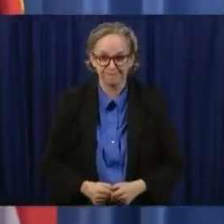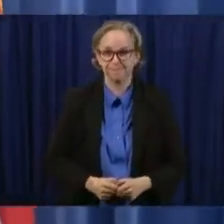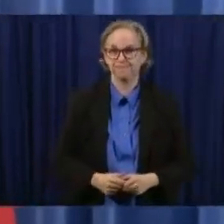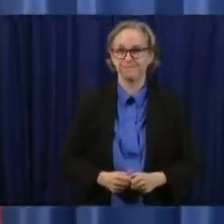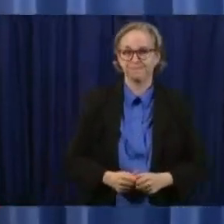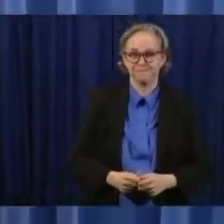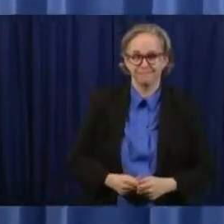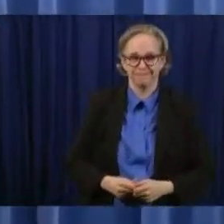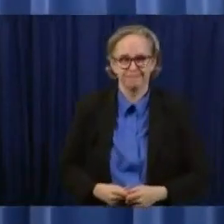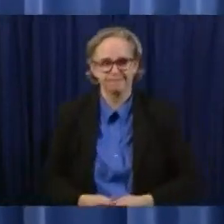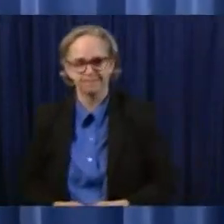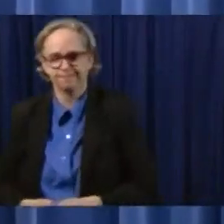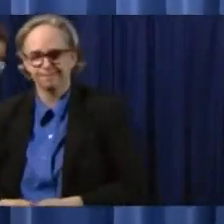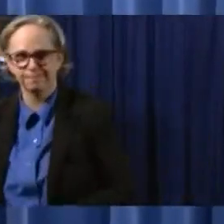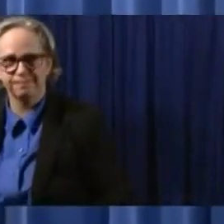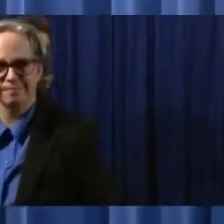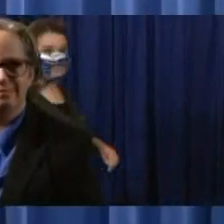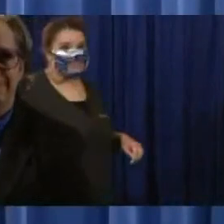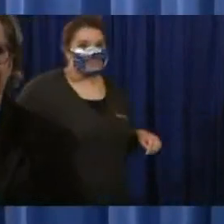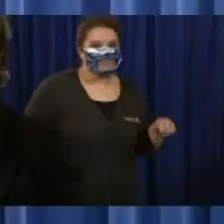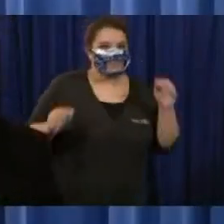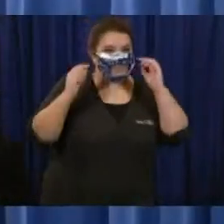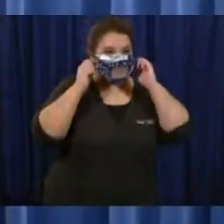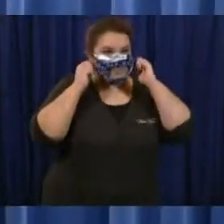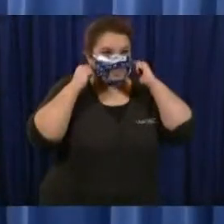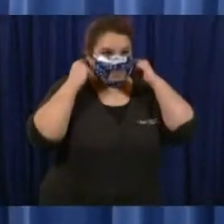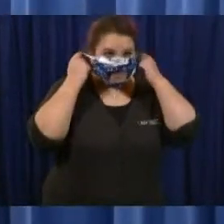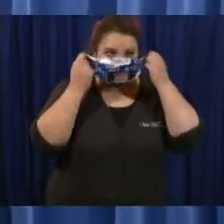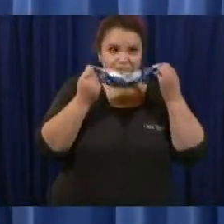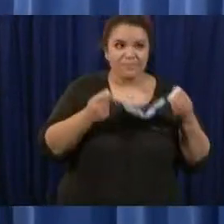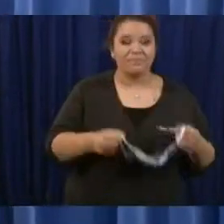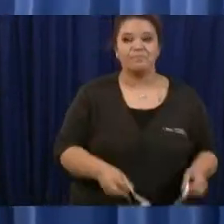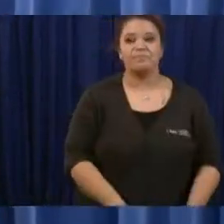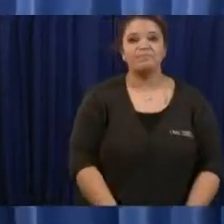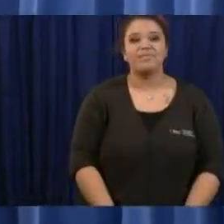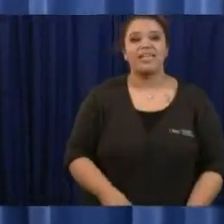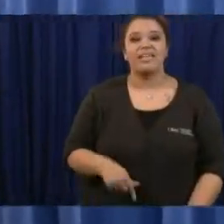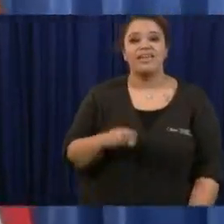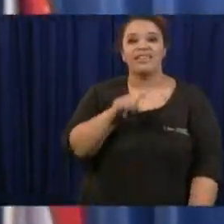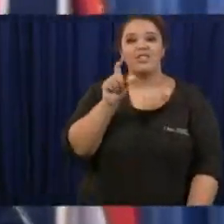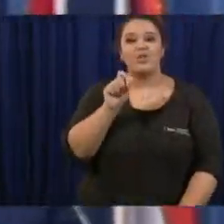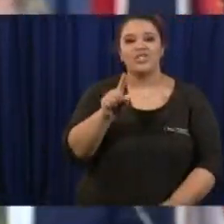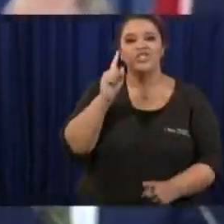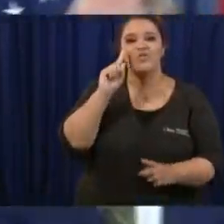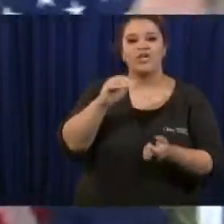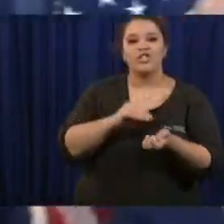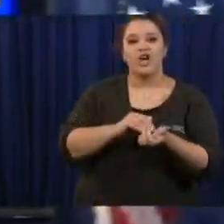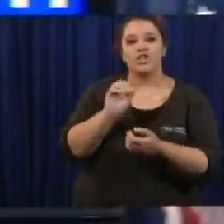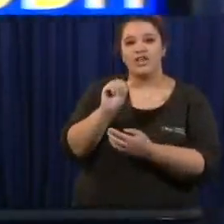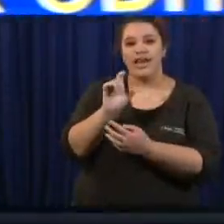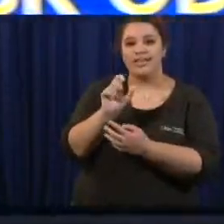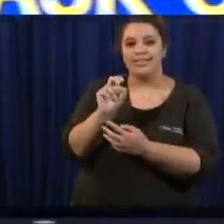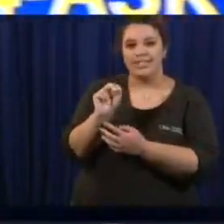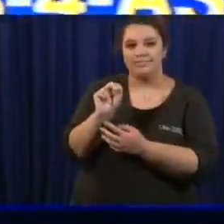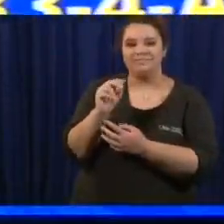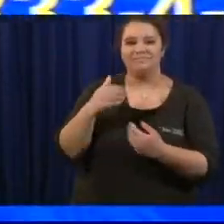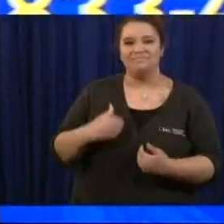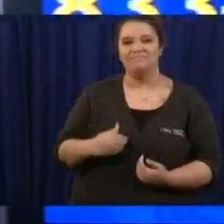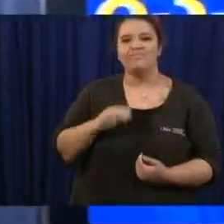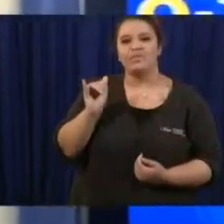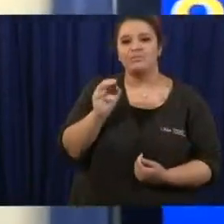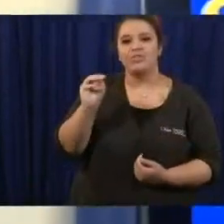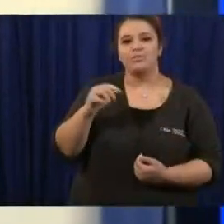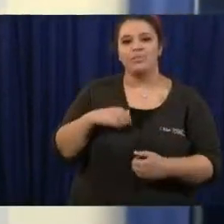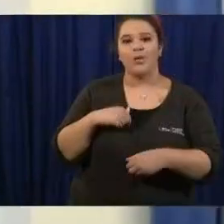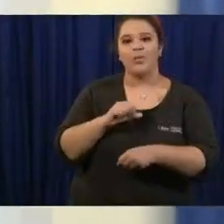this question is for dr acton jim province with the tweedle blade um and i want to continue along the lines of something